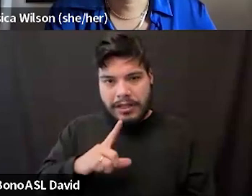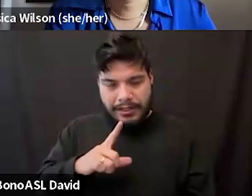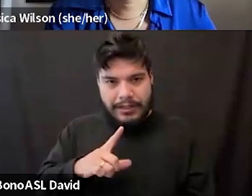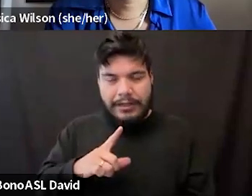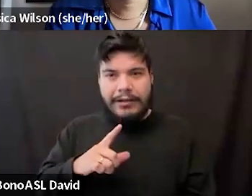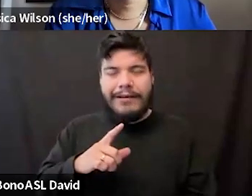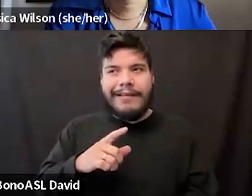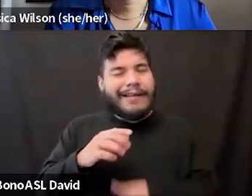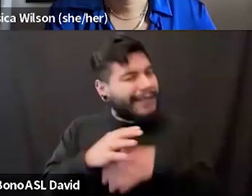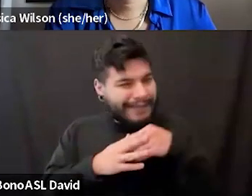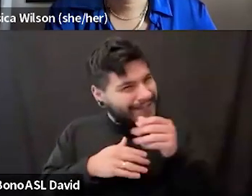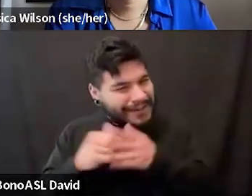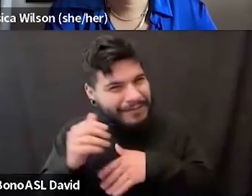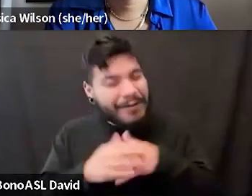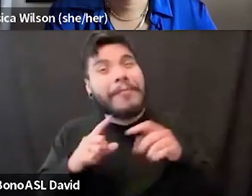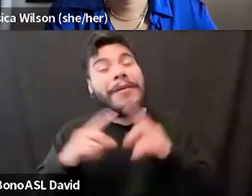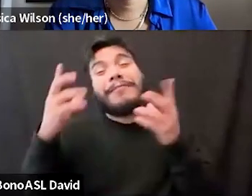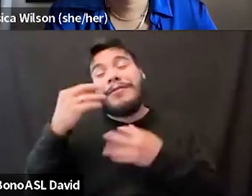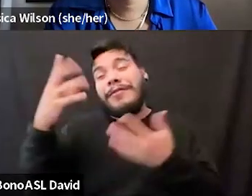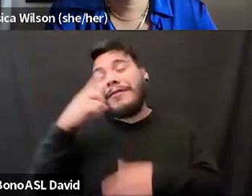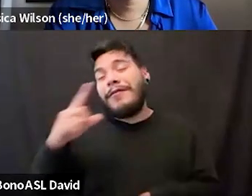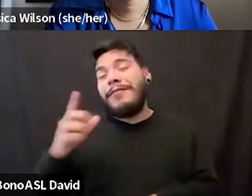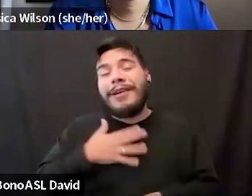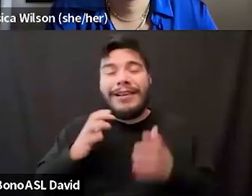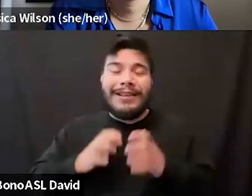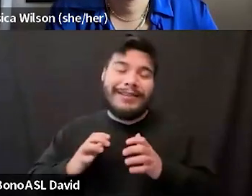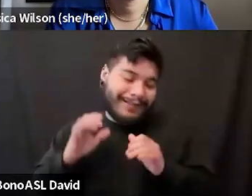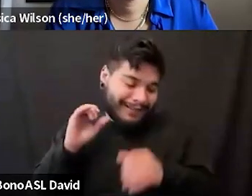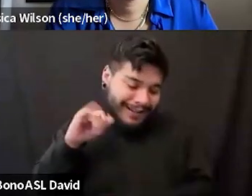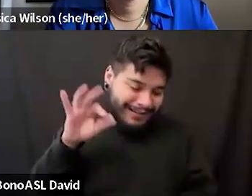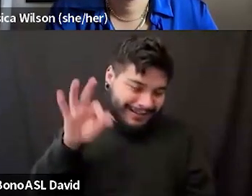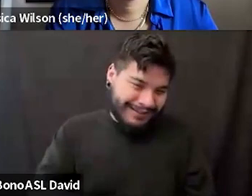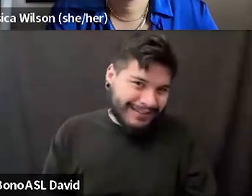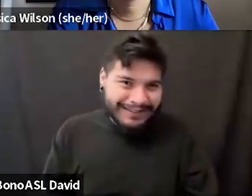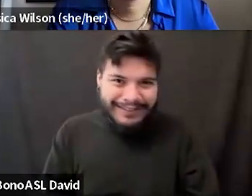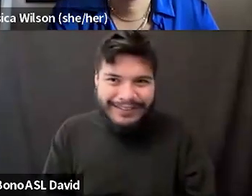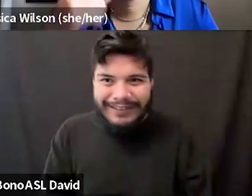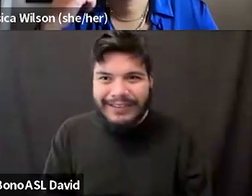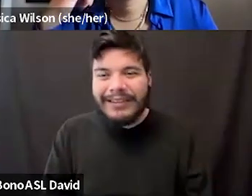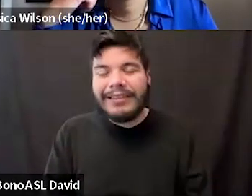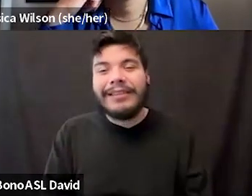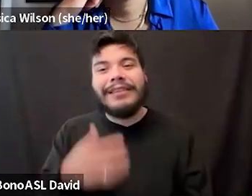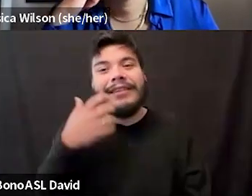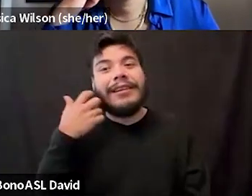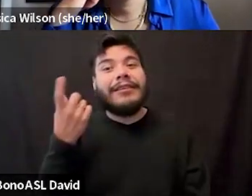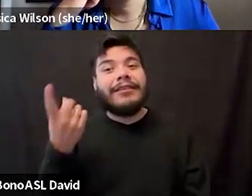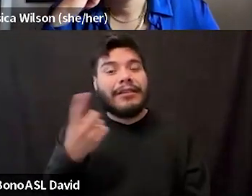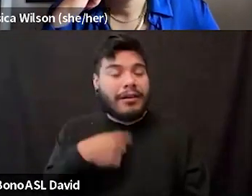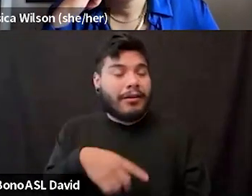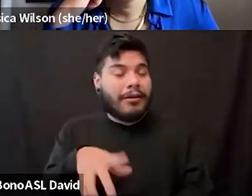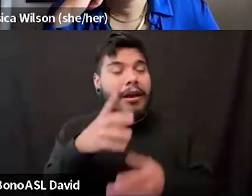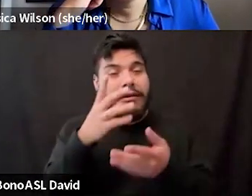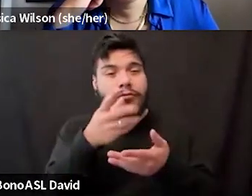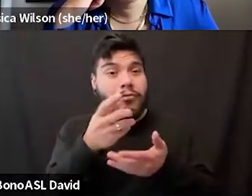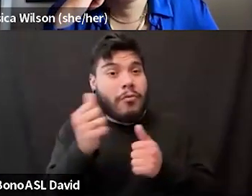beautiful for a lot of my clients. So again, I'll just plug that. Yeah. And I'm going to have each of you give a final thought in